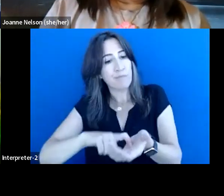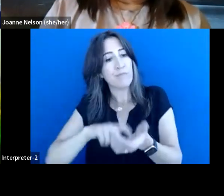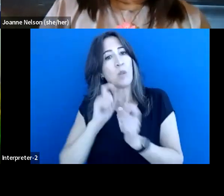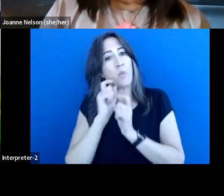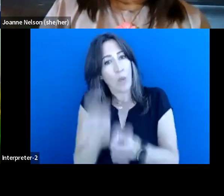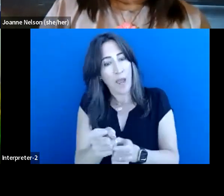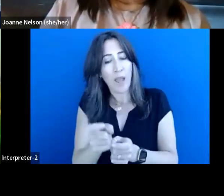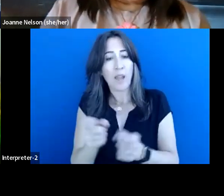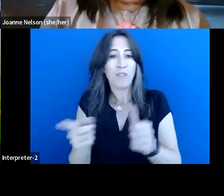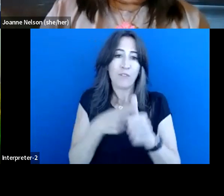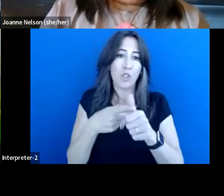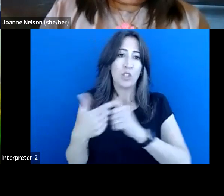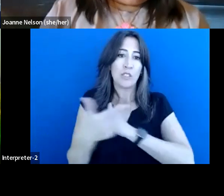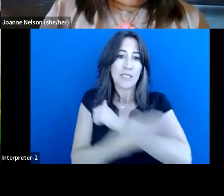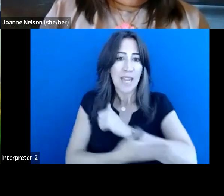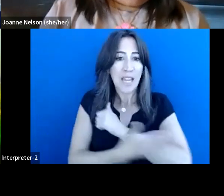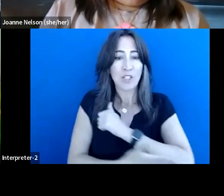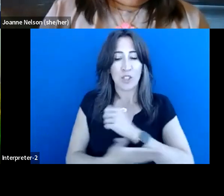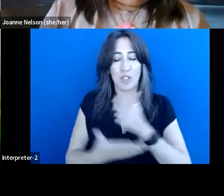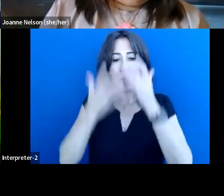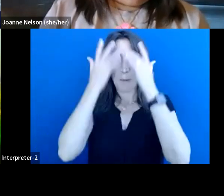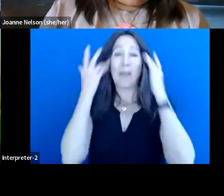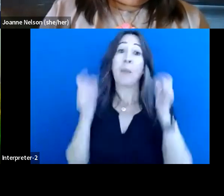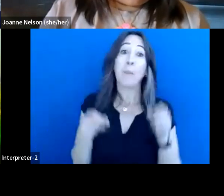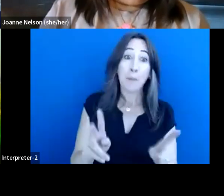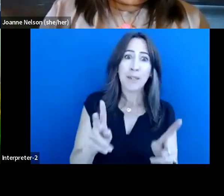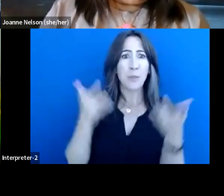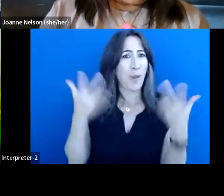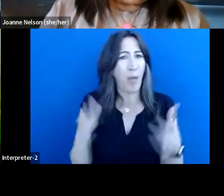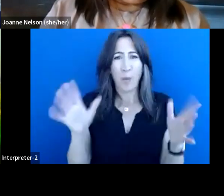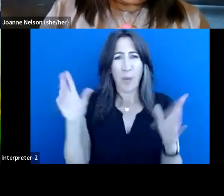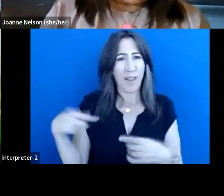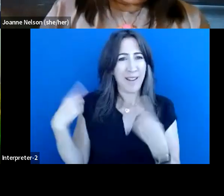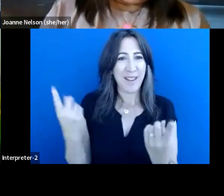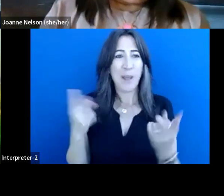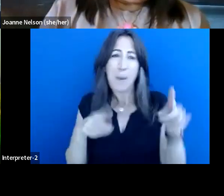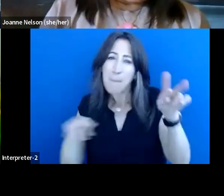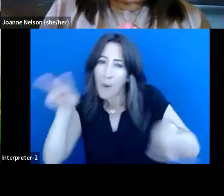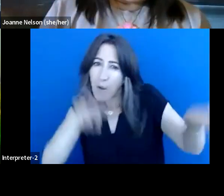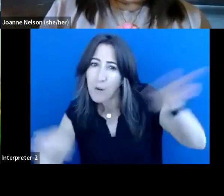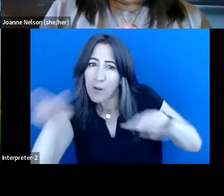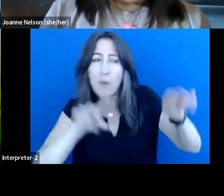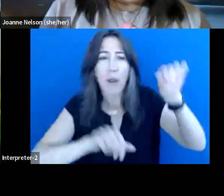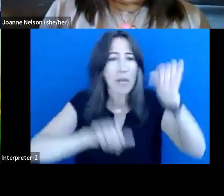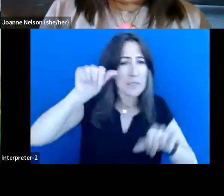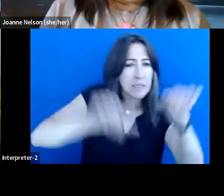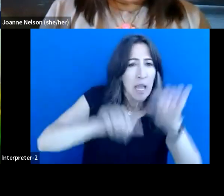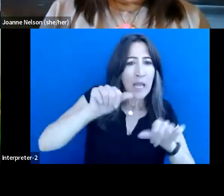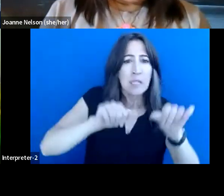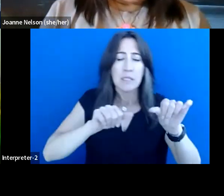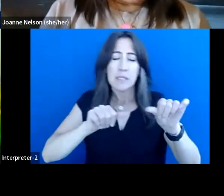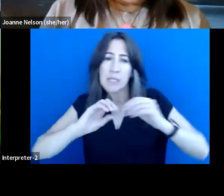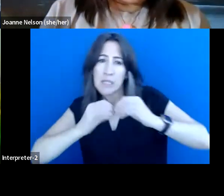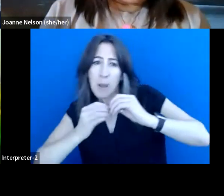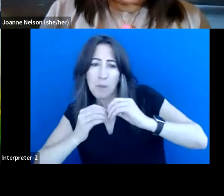the permission to do what we're already doing on the coast, which is monitoring, assessing, uh, you, you know, where, uh,